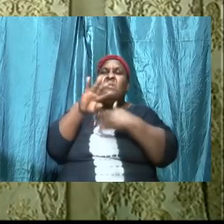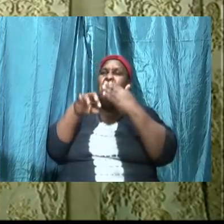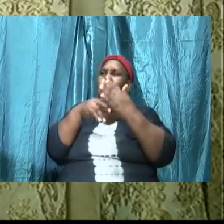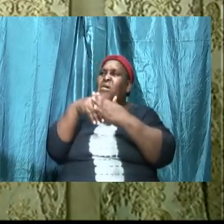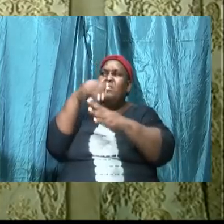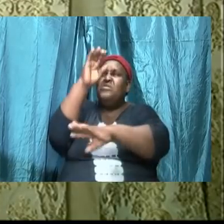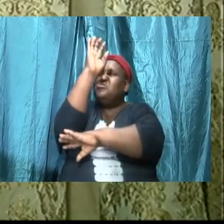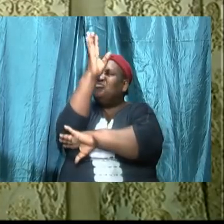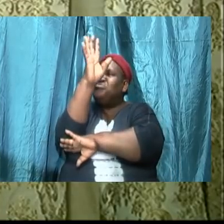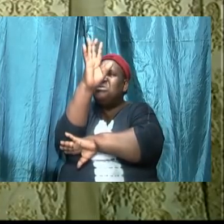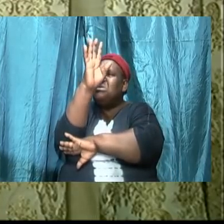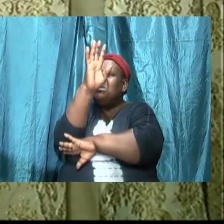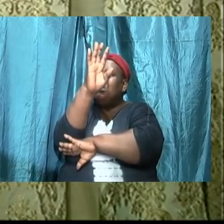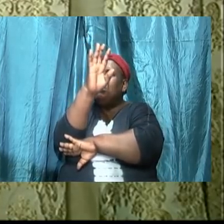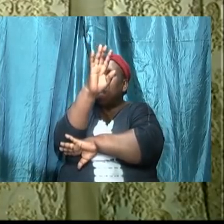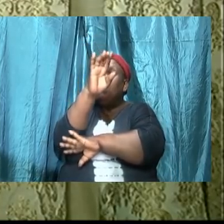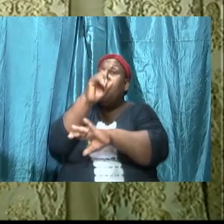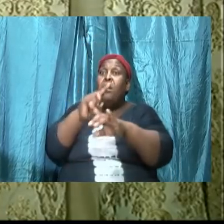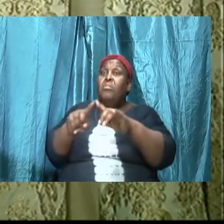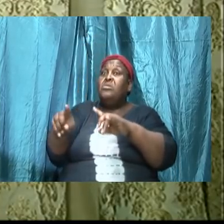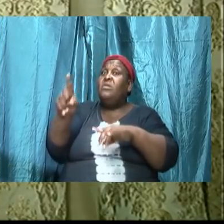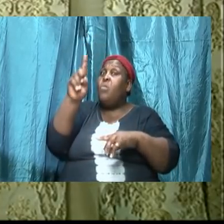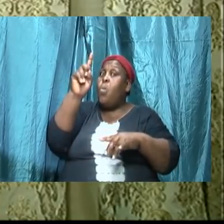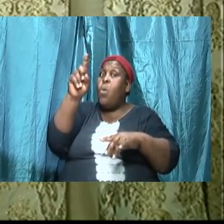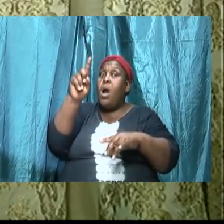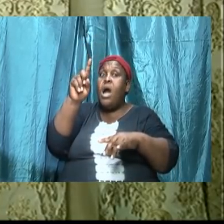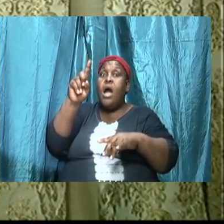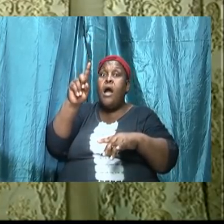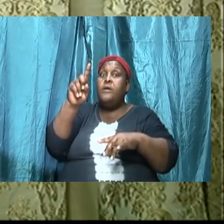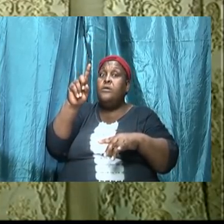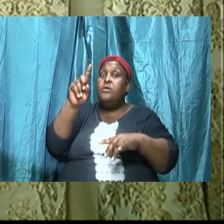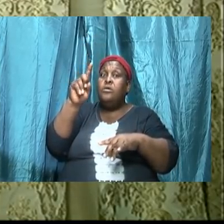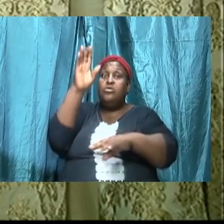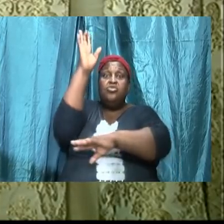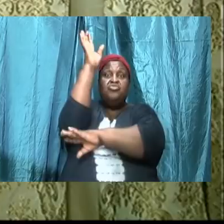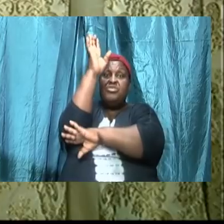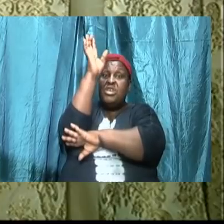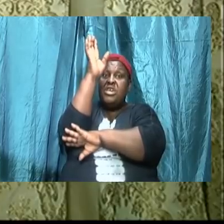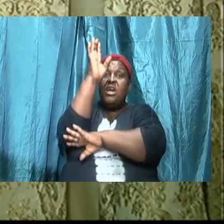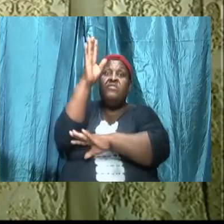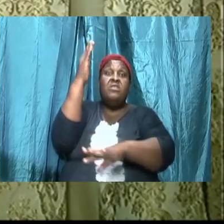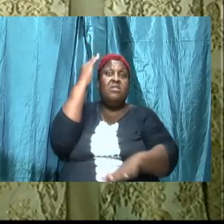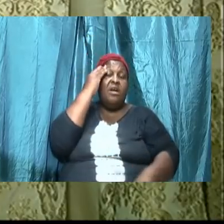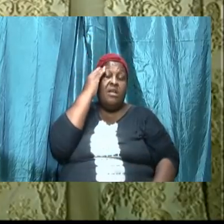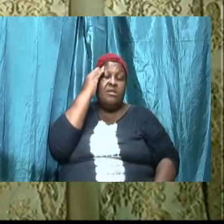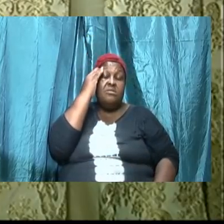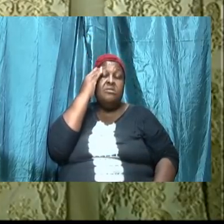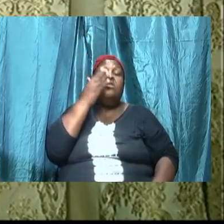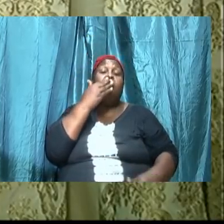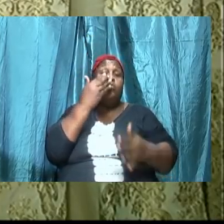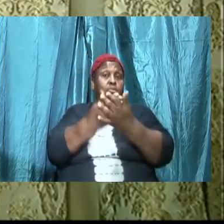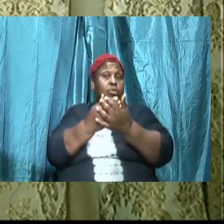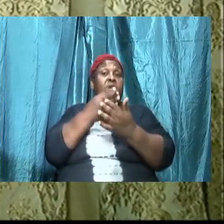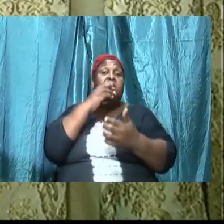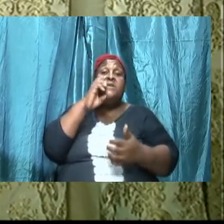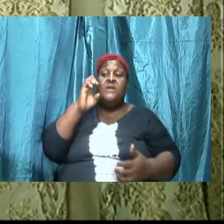but of the tree of the knowledge of good and evil